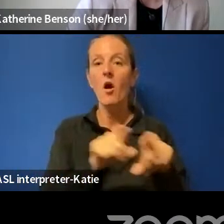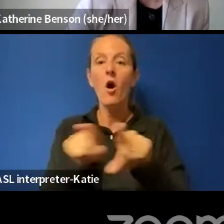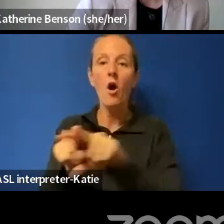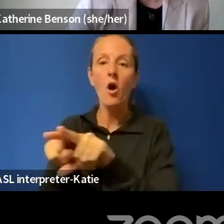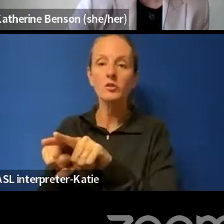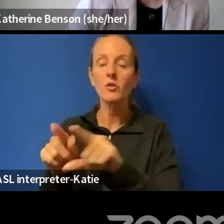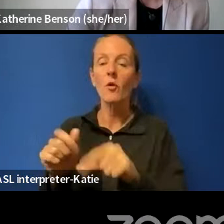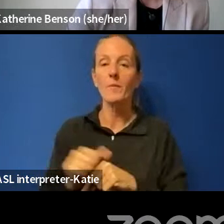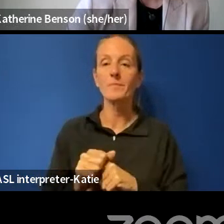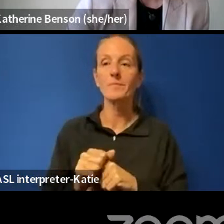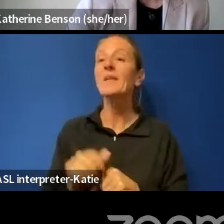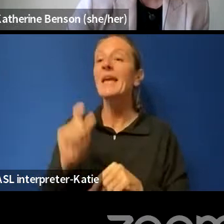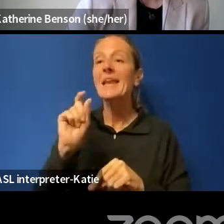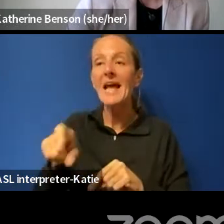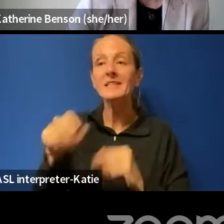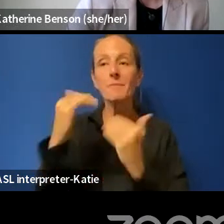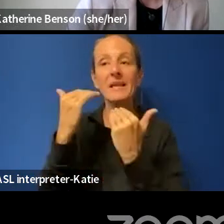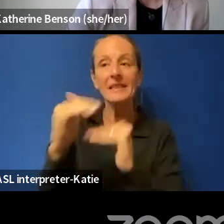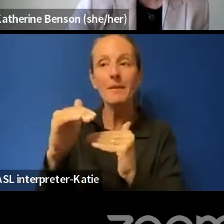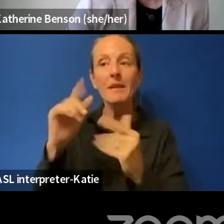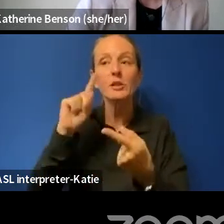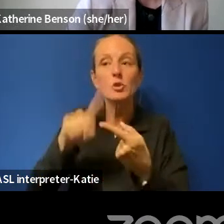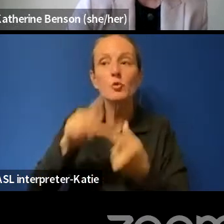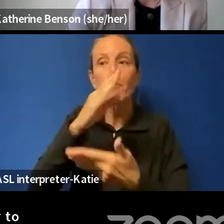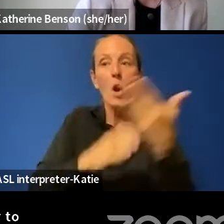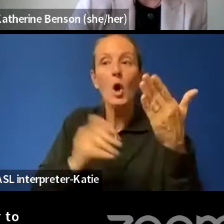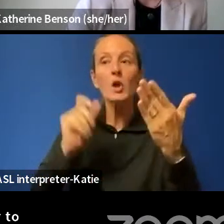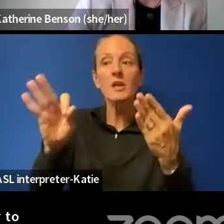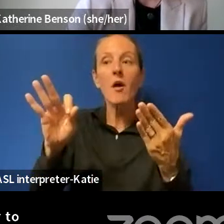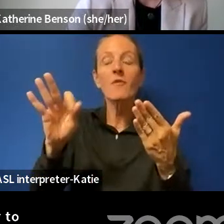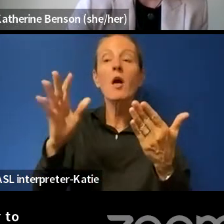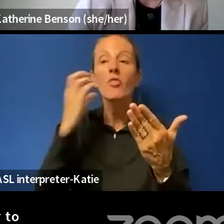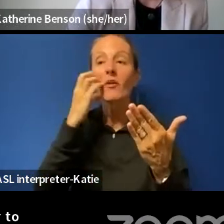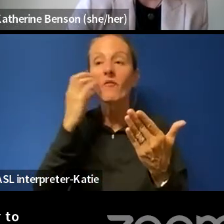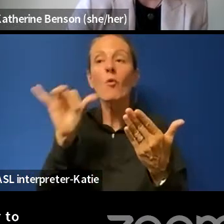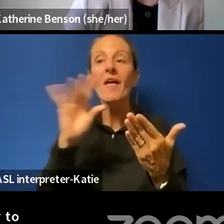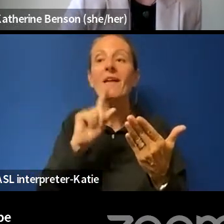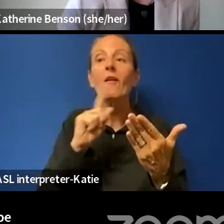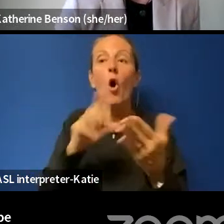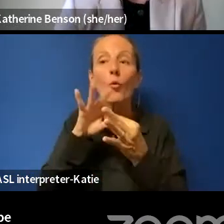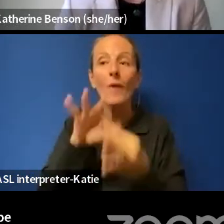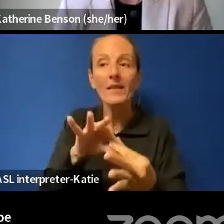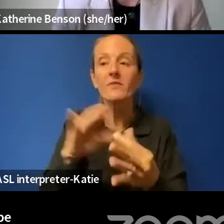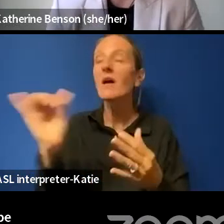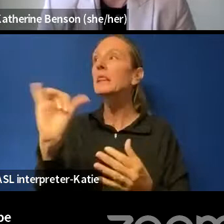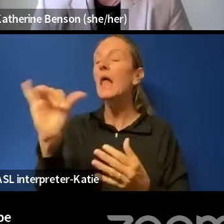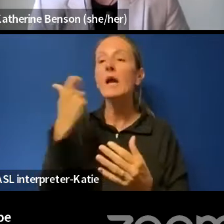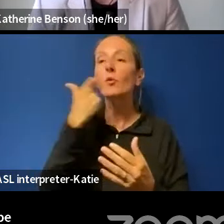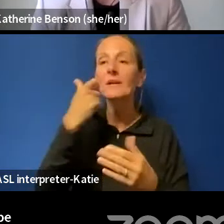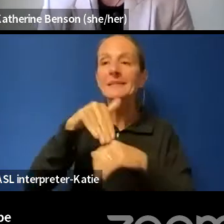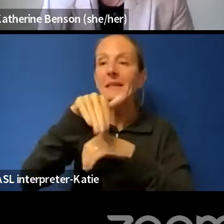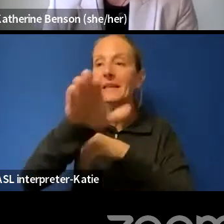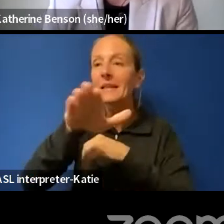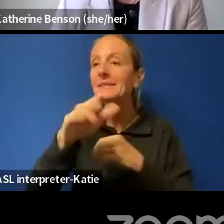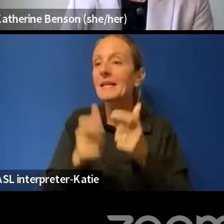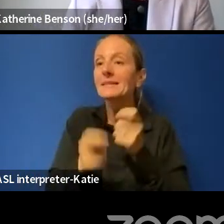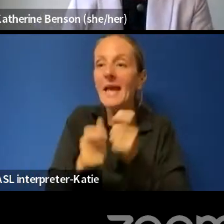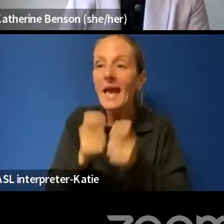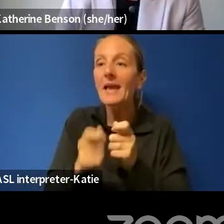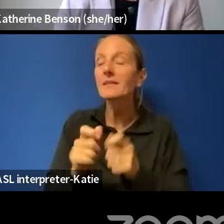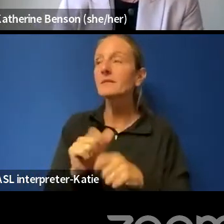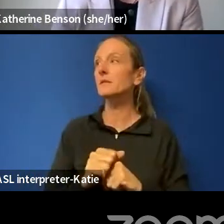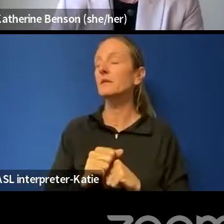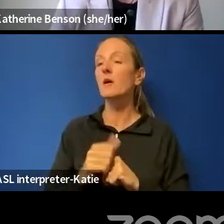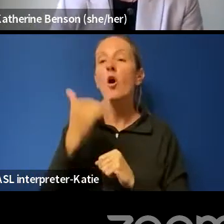phone that might contain evidence. So this means, for example, recently sent or drafted text, the call log or photos, for